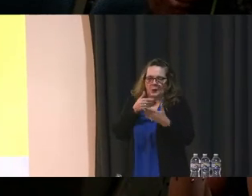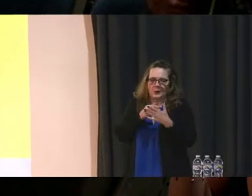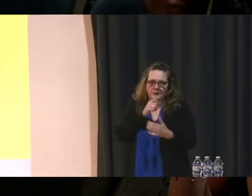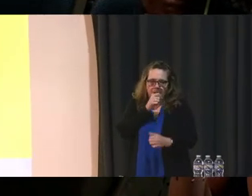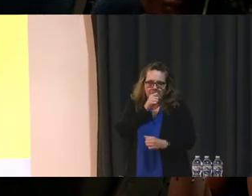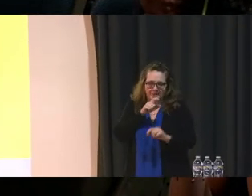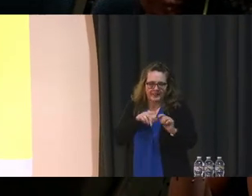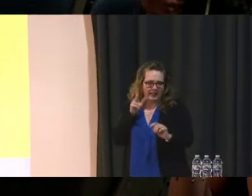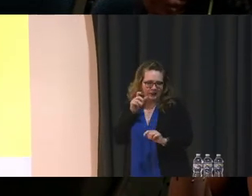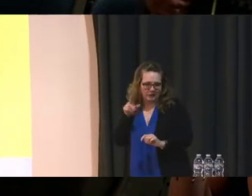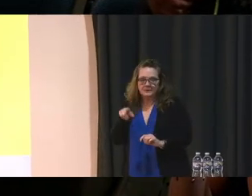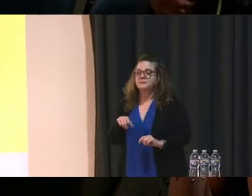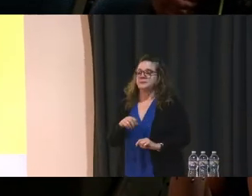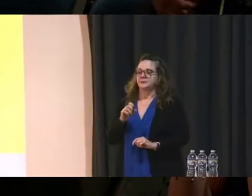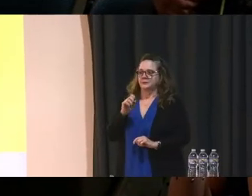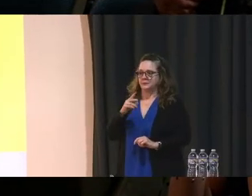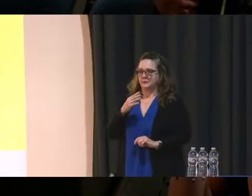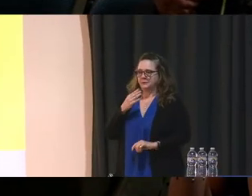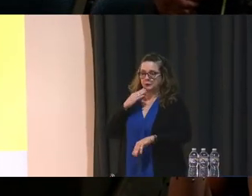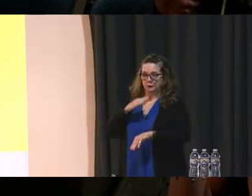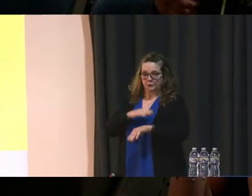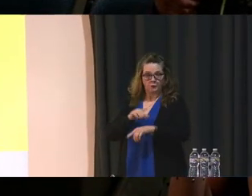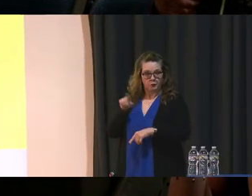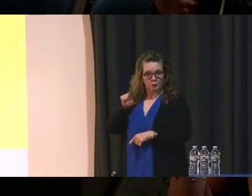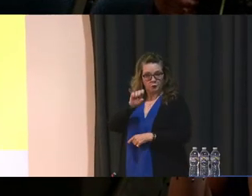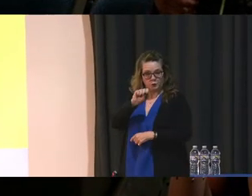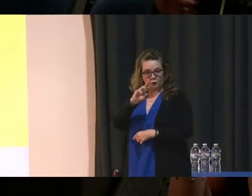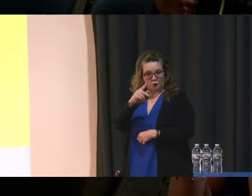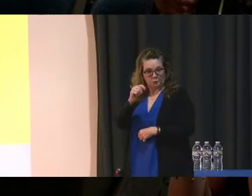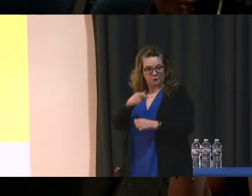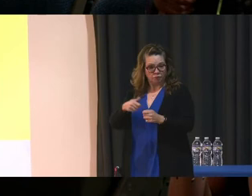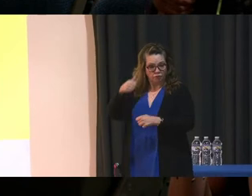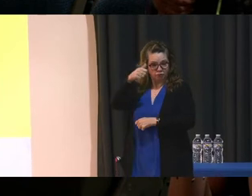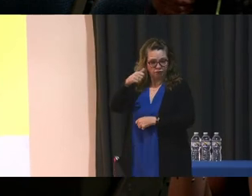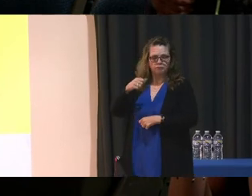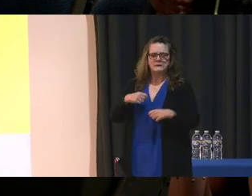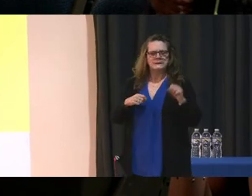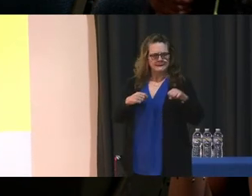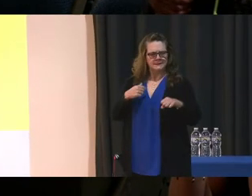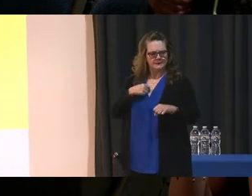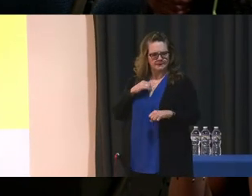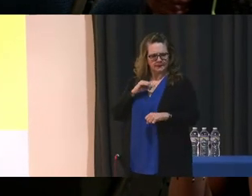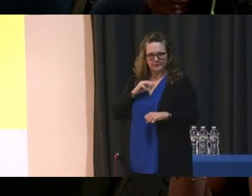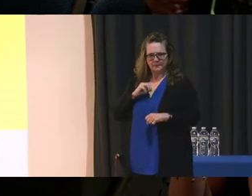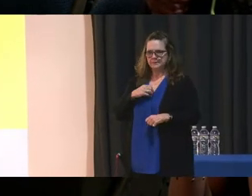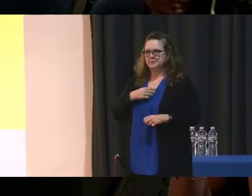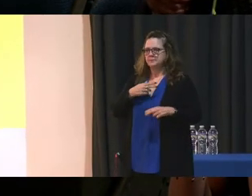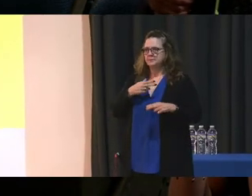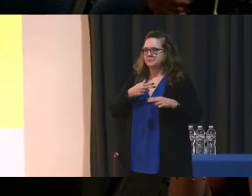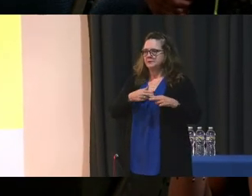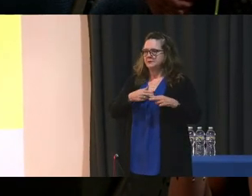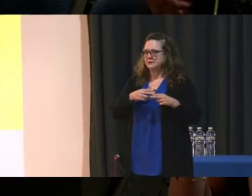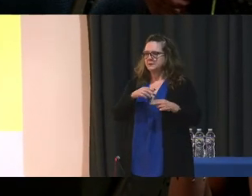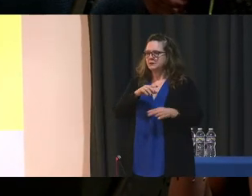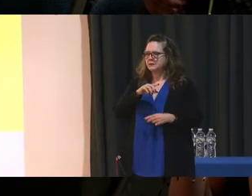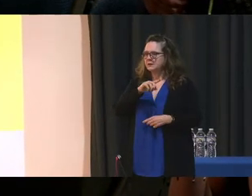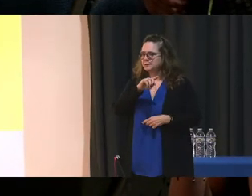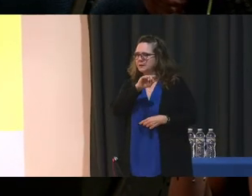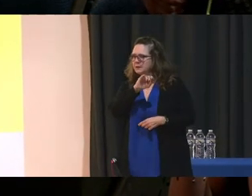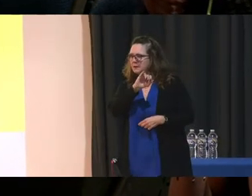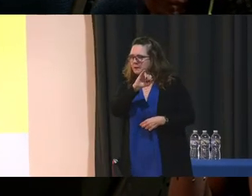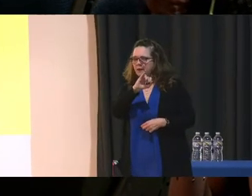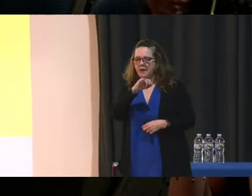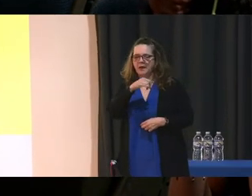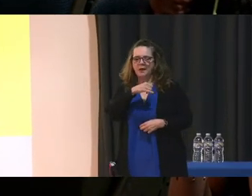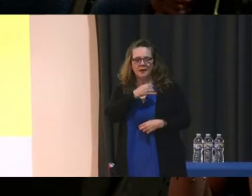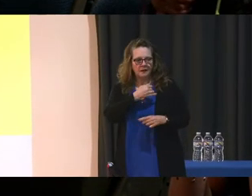it. Good evening. Are you the superintendent? I am the superintendent. Oh, hi. My name is Brandon Forcedentio. I am an elective